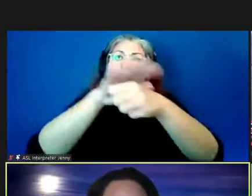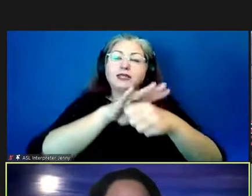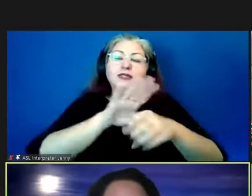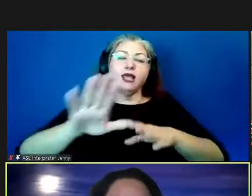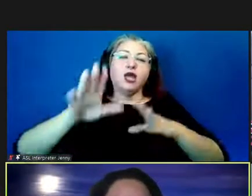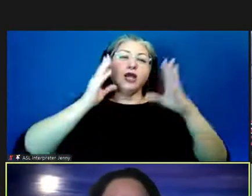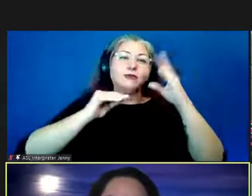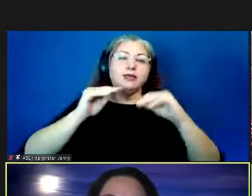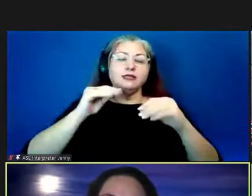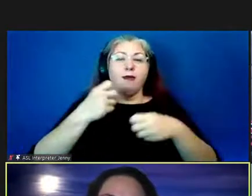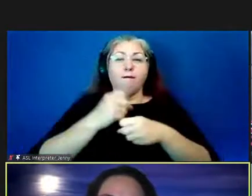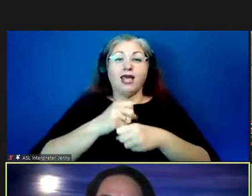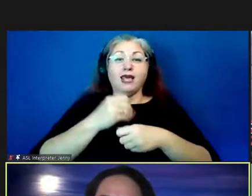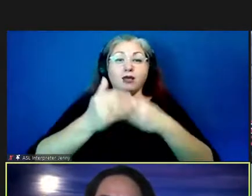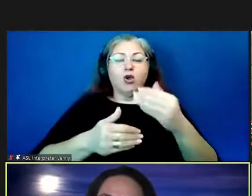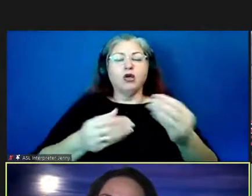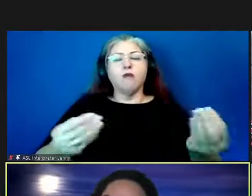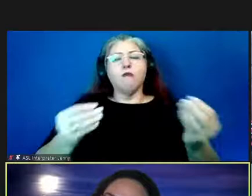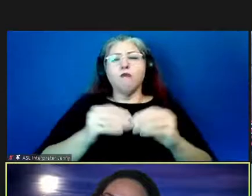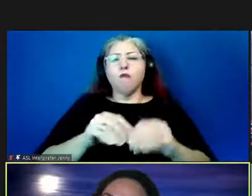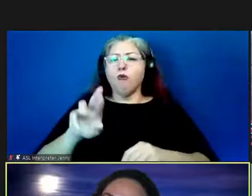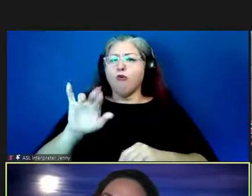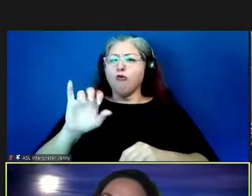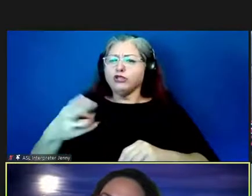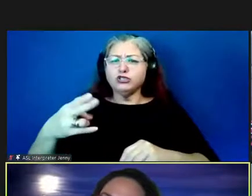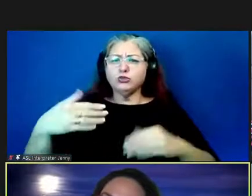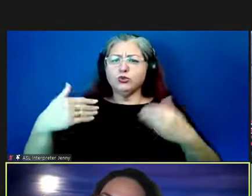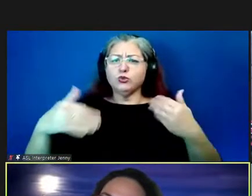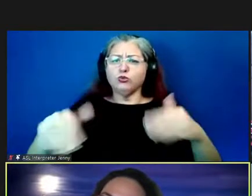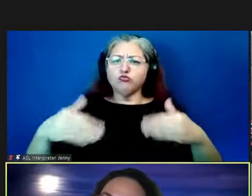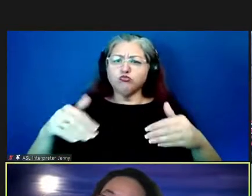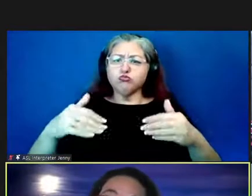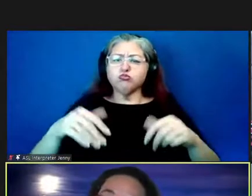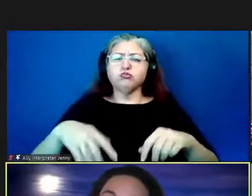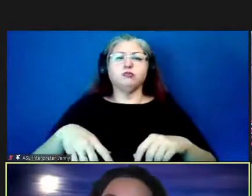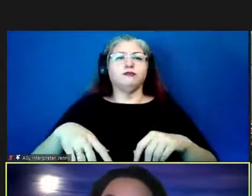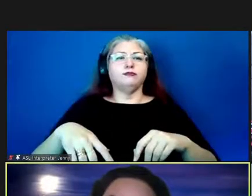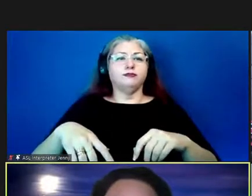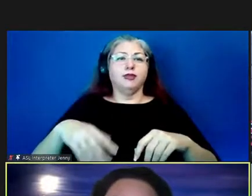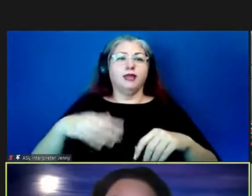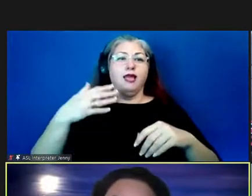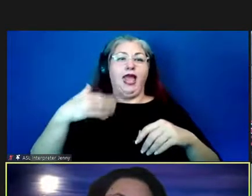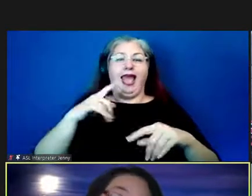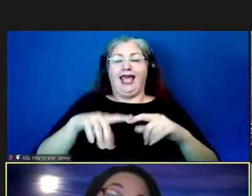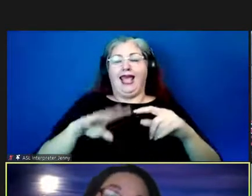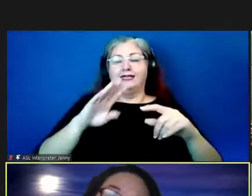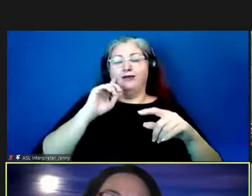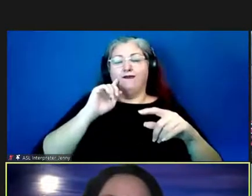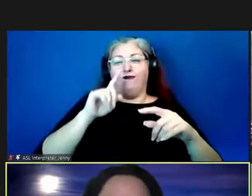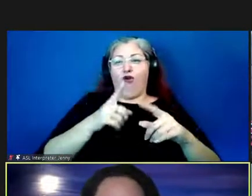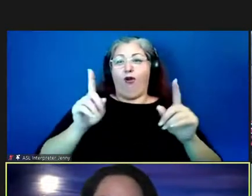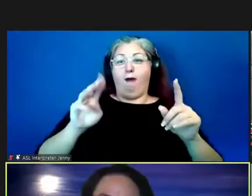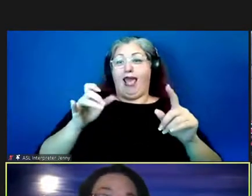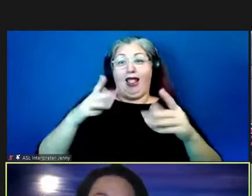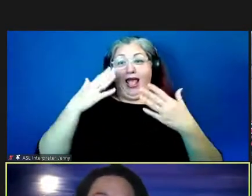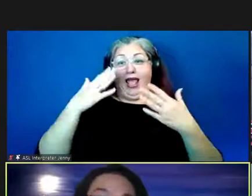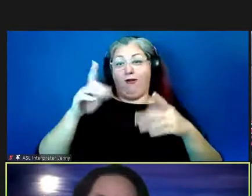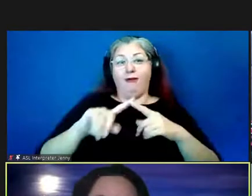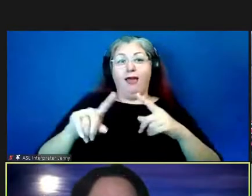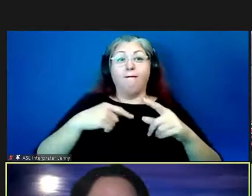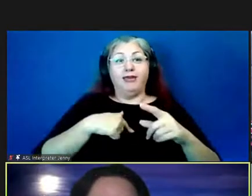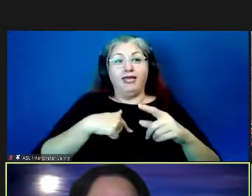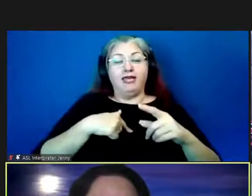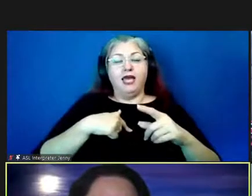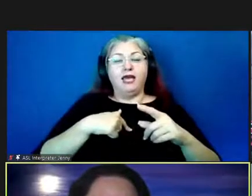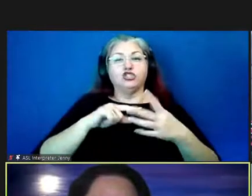really enrich the process and and you i i don't know it can't be for every it can't be for michael but it made me